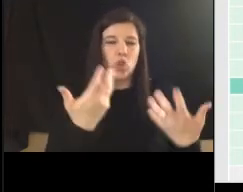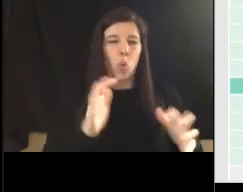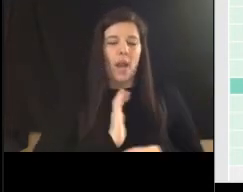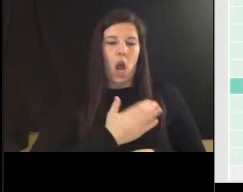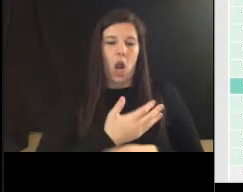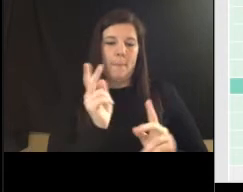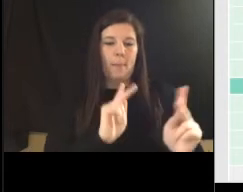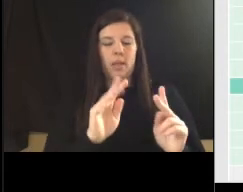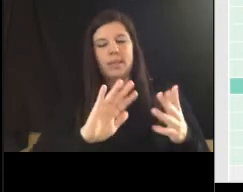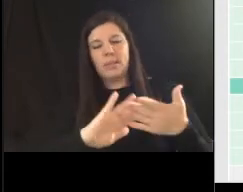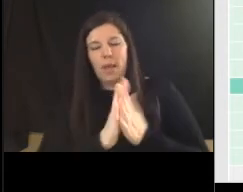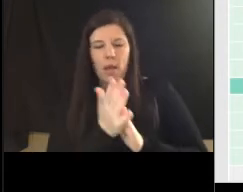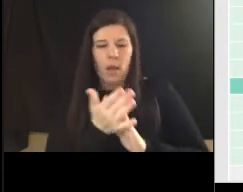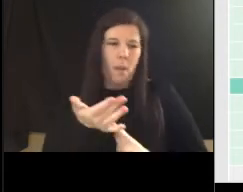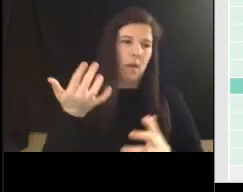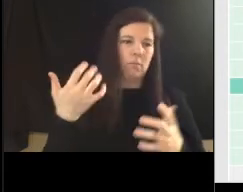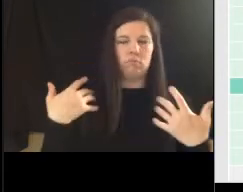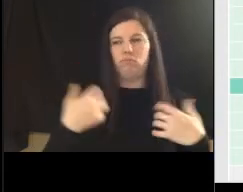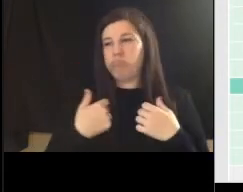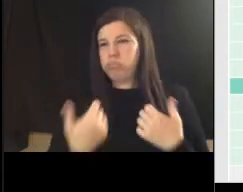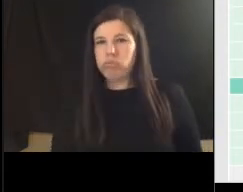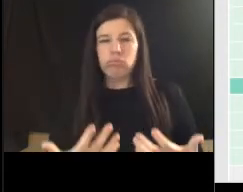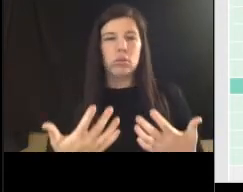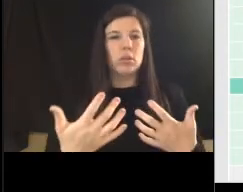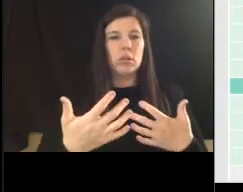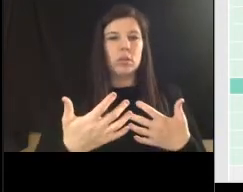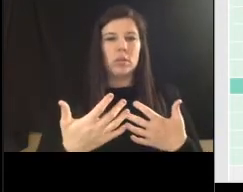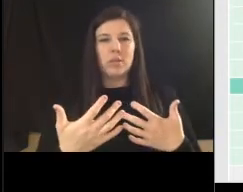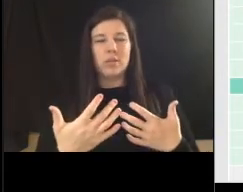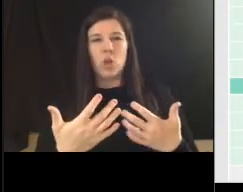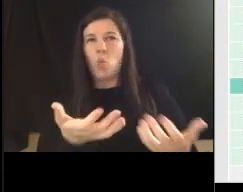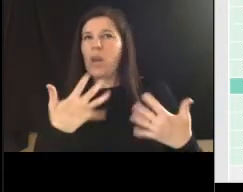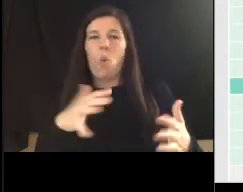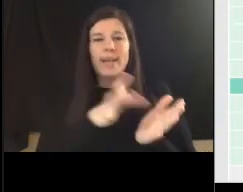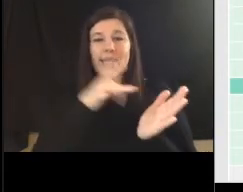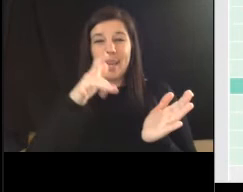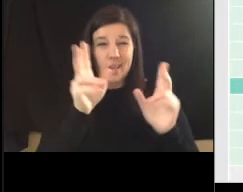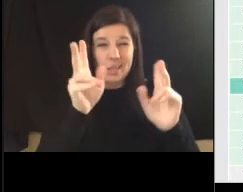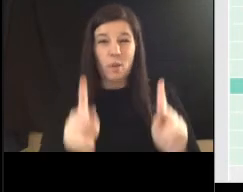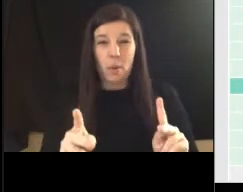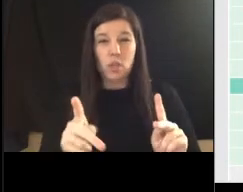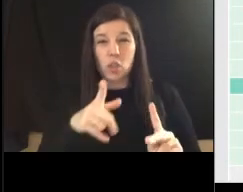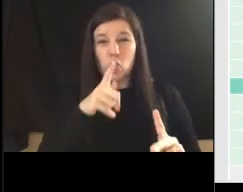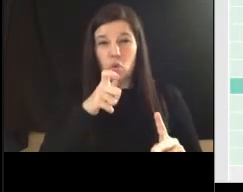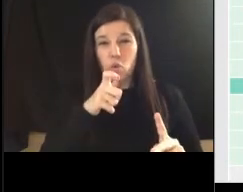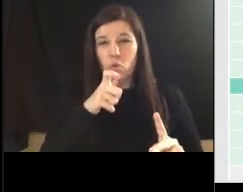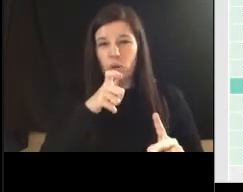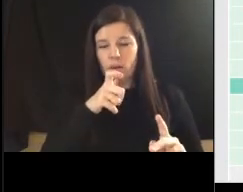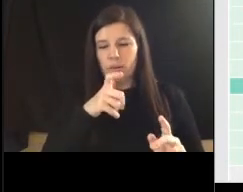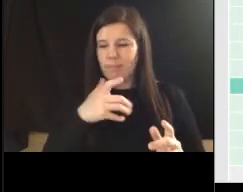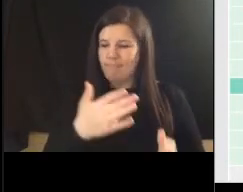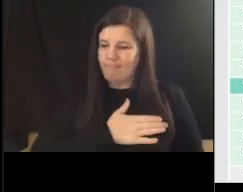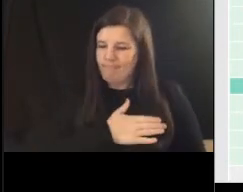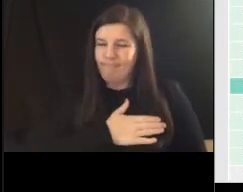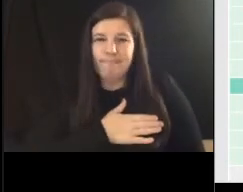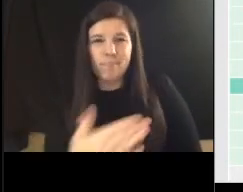that can be a double-edged sword because you know sometimes we might take advantage of someone that is a servant heart so i